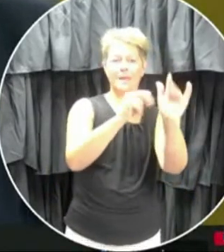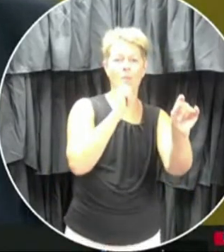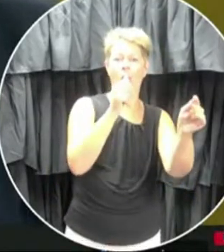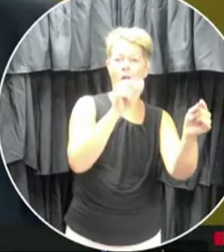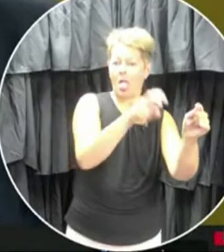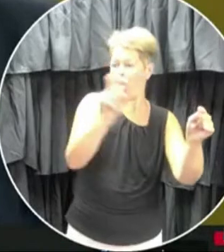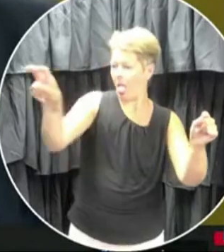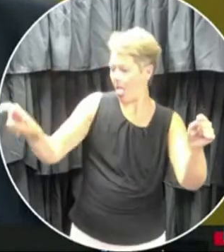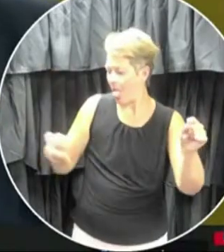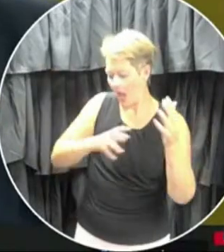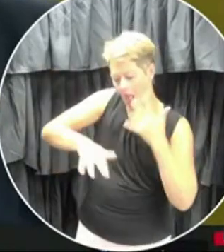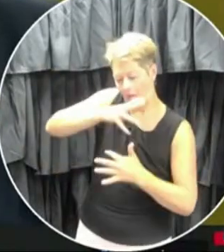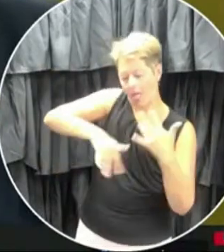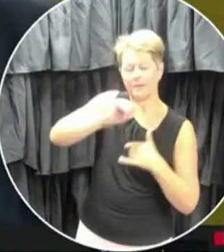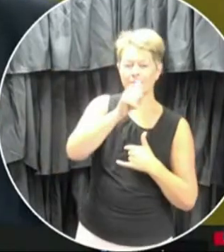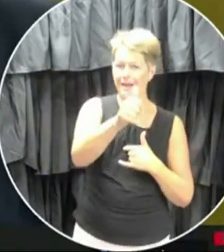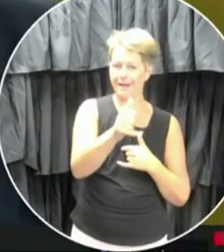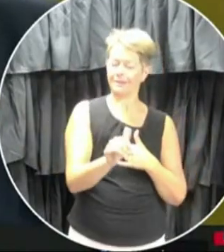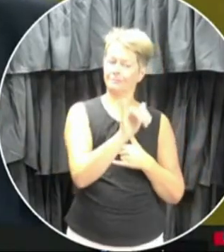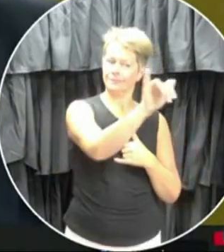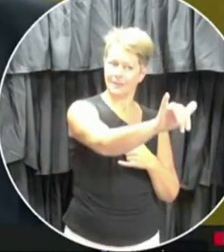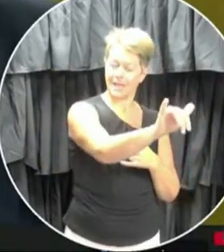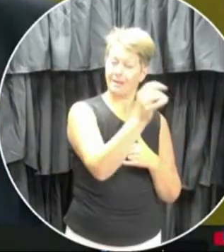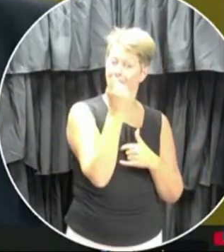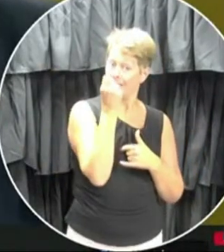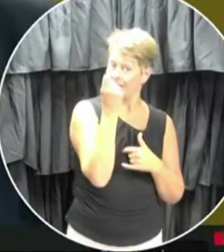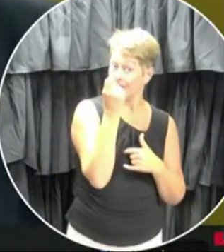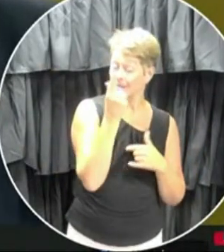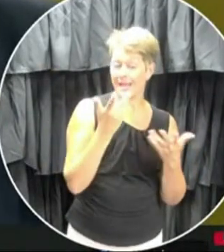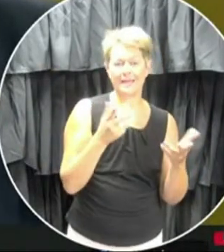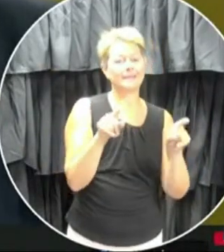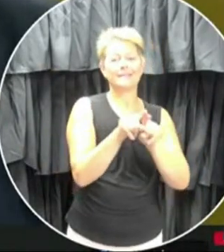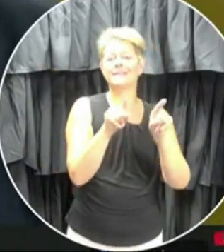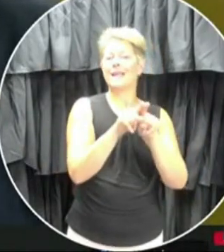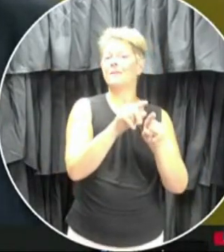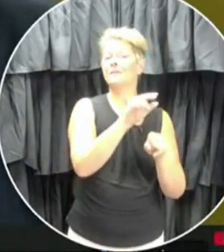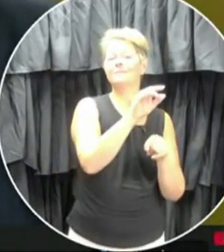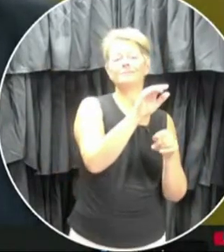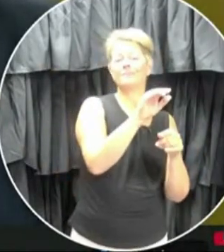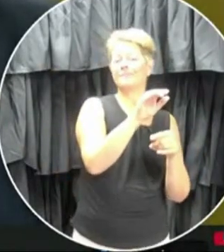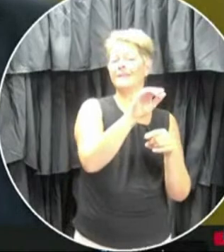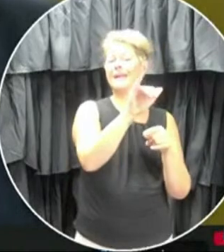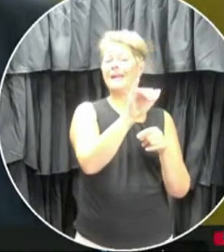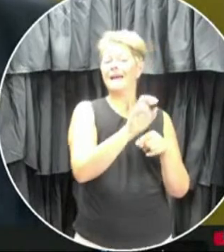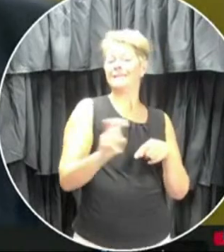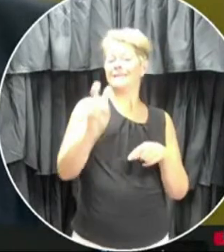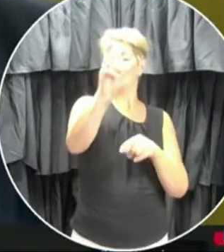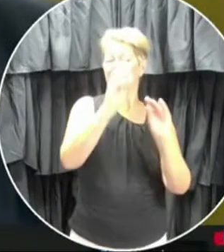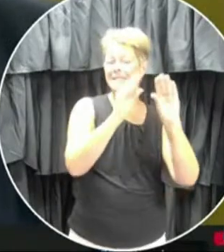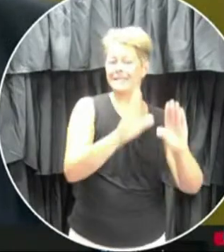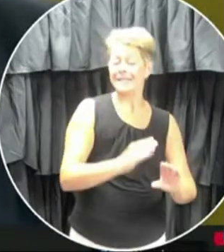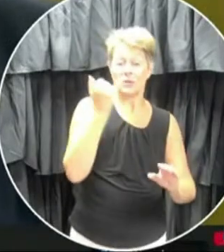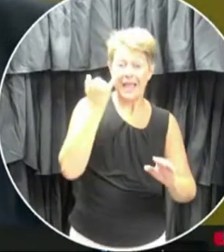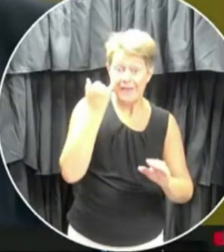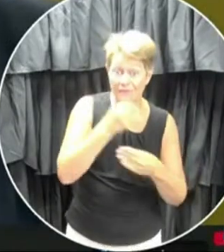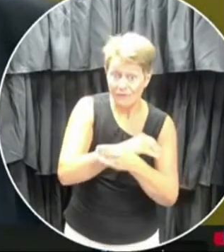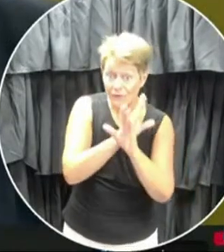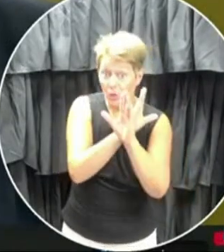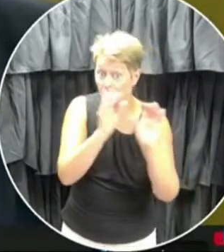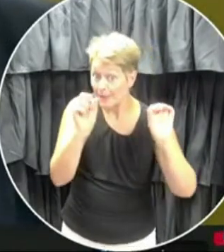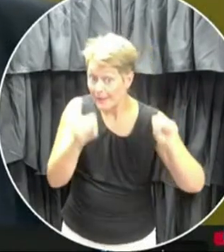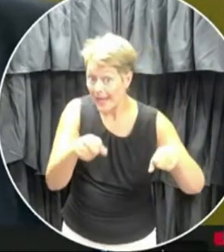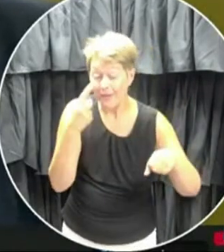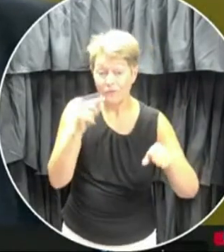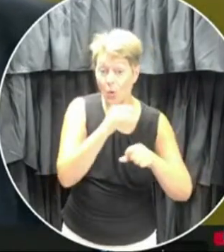Um, but, uh, in terms of just like itinerant staff, if they, if virtual can be accomplished for